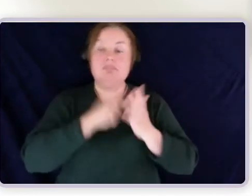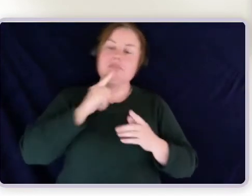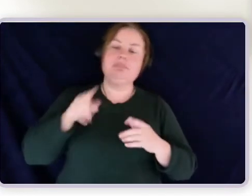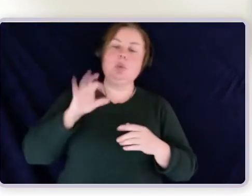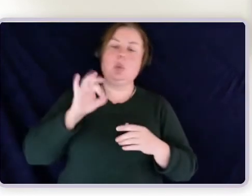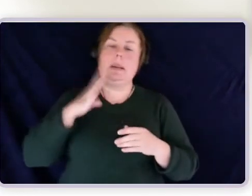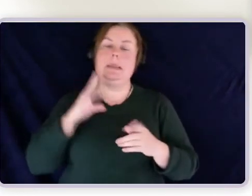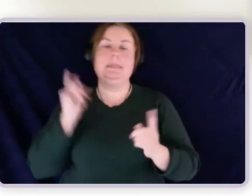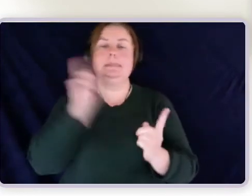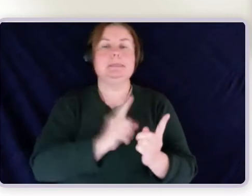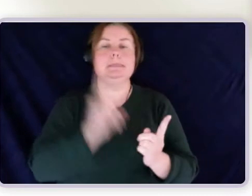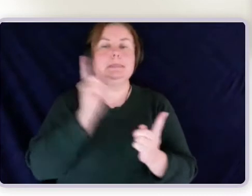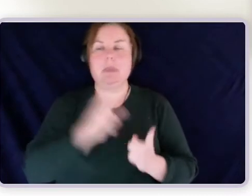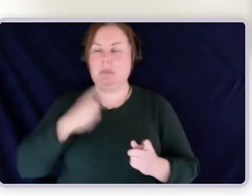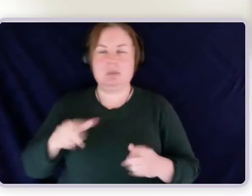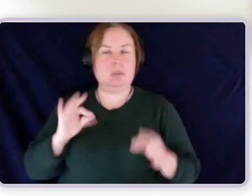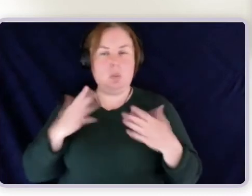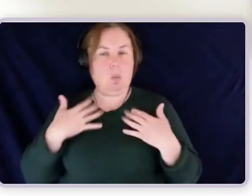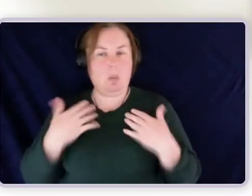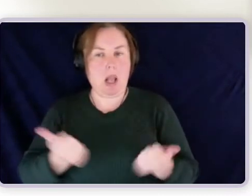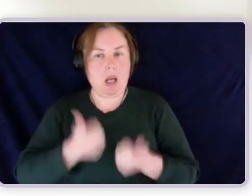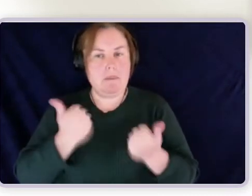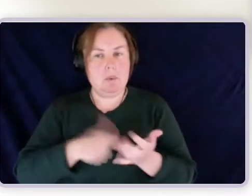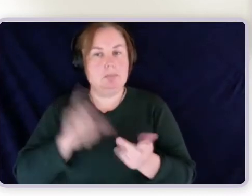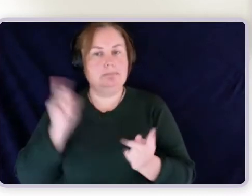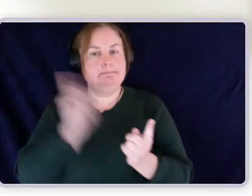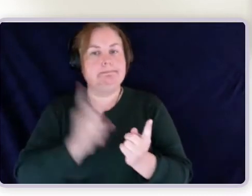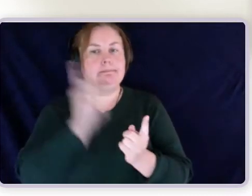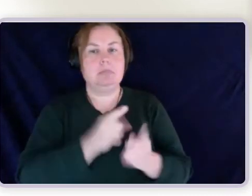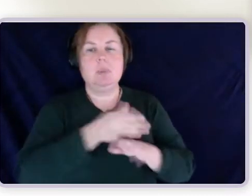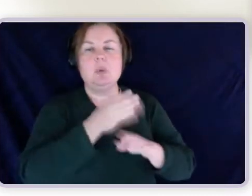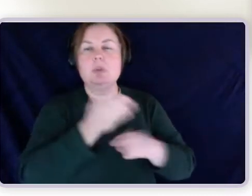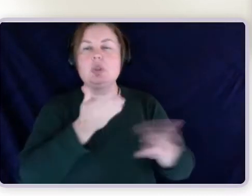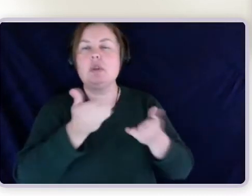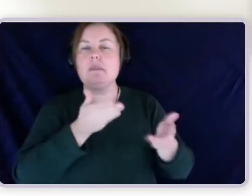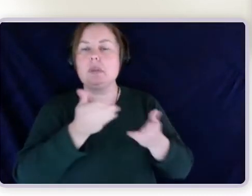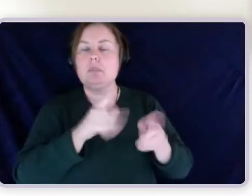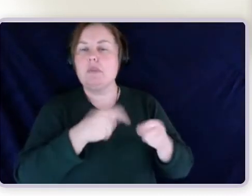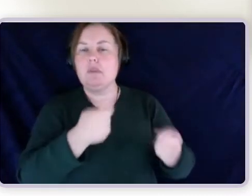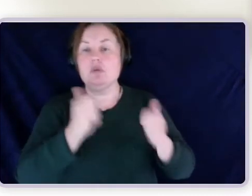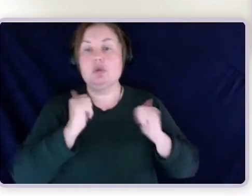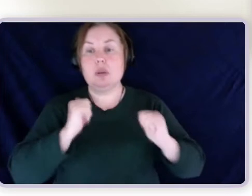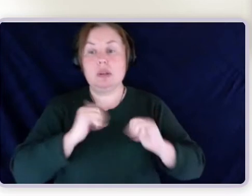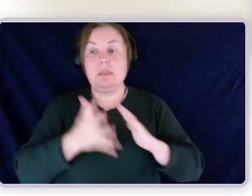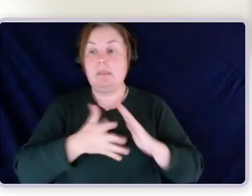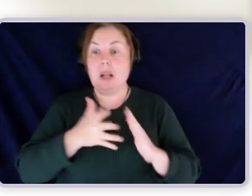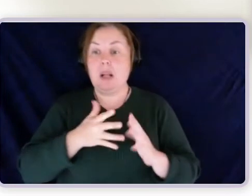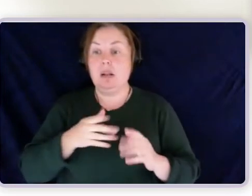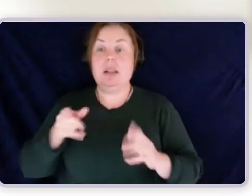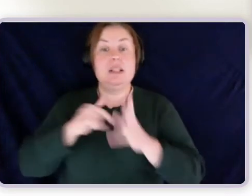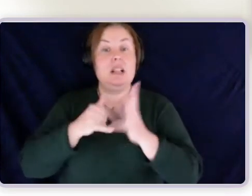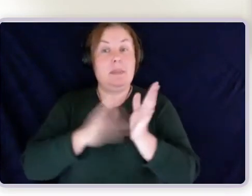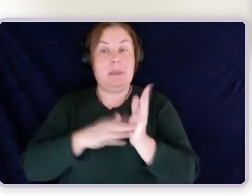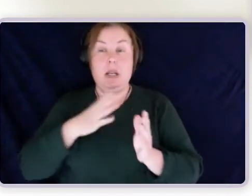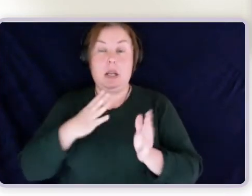he didn't feel up to going to his employment service provider for the training. Sam will need to do a further six months of a program of